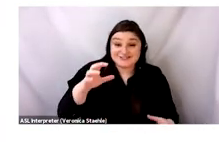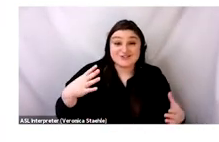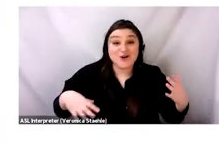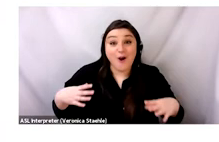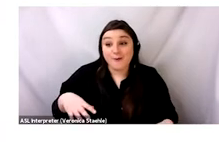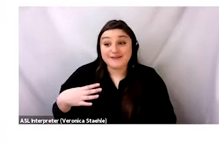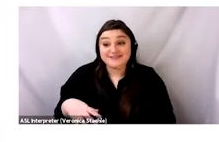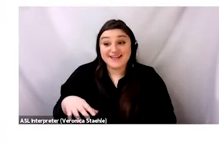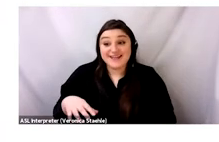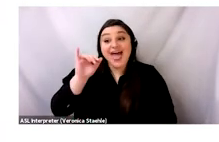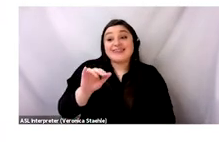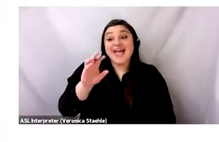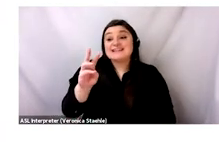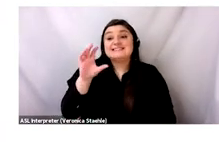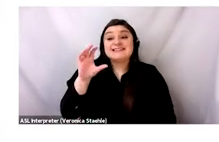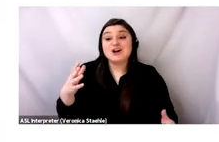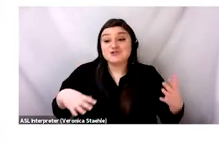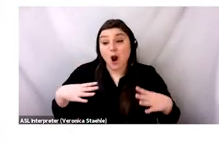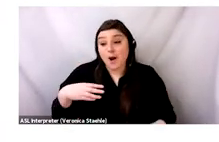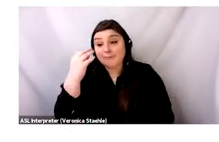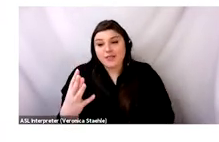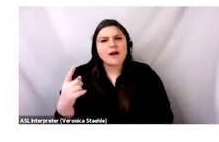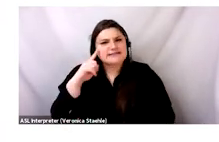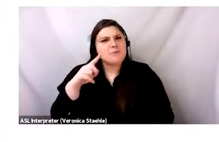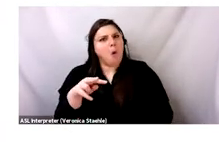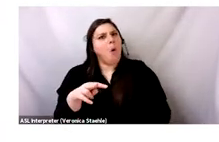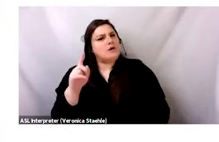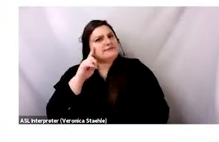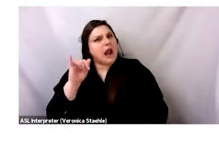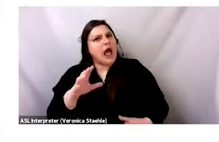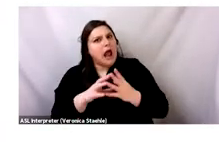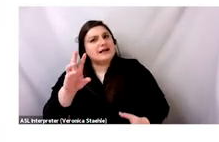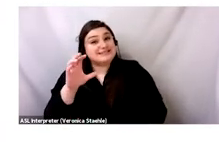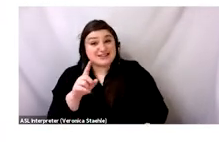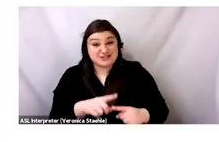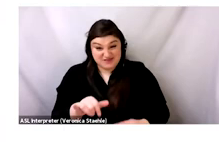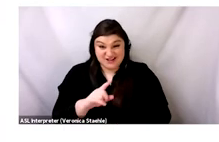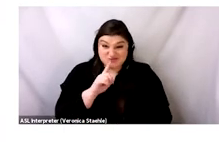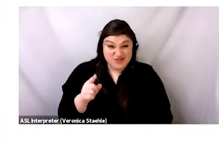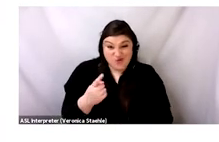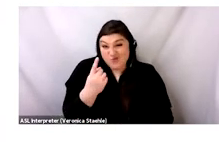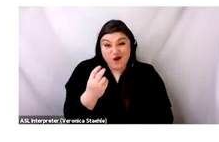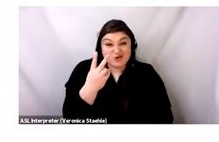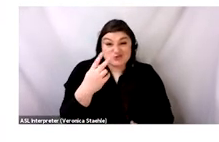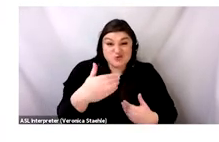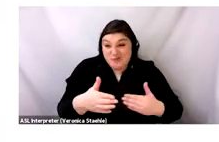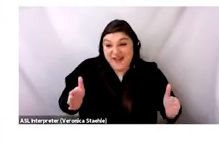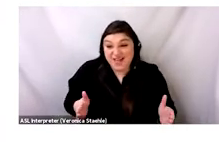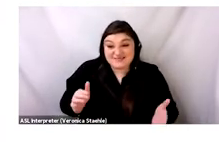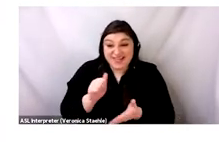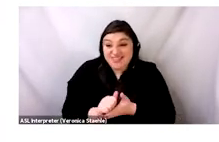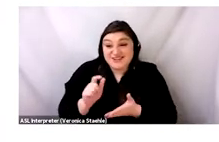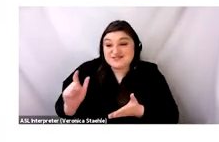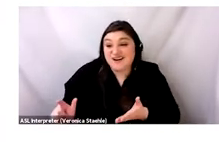600 garments. So it might seem like a lot to you, but that's really just one to two bales worth of clothing. And it took us this long because